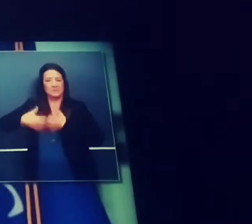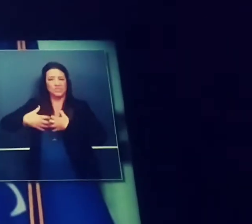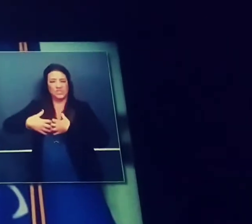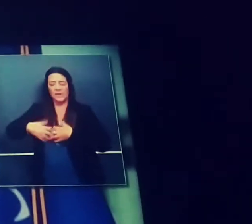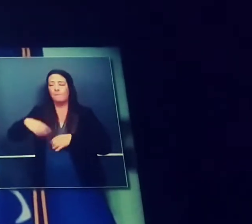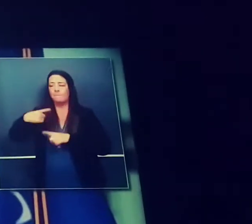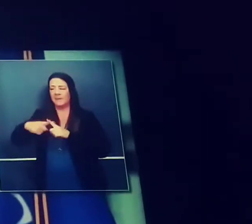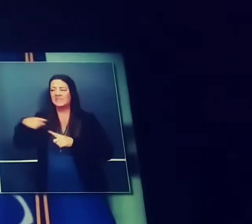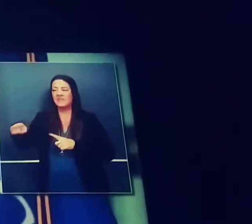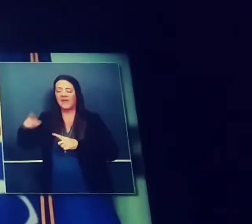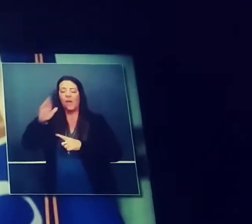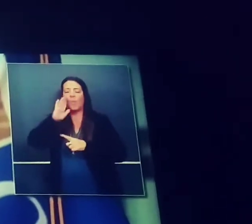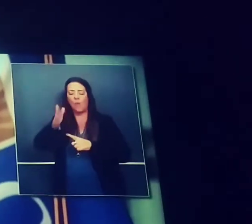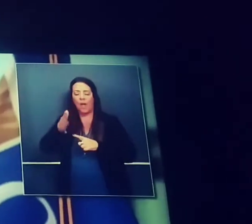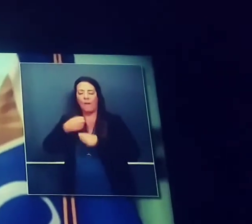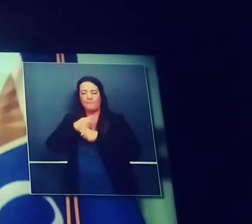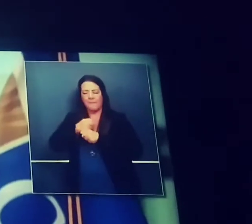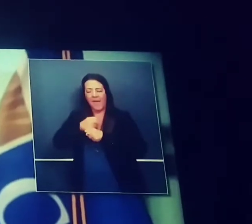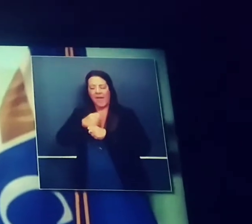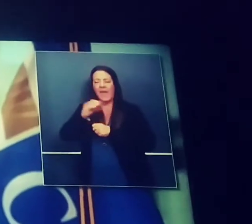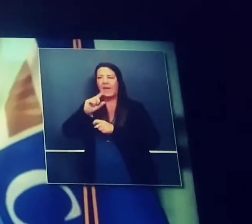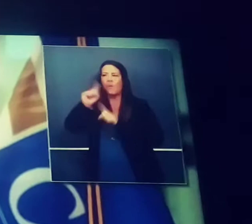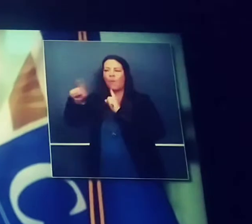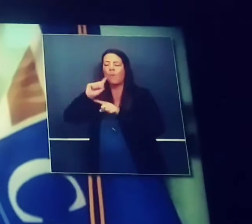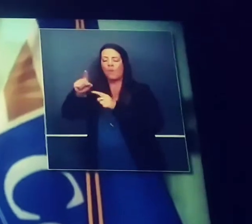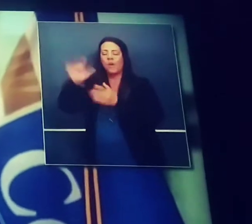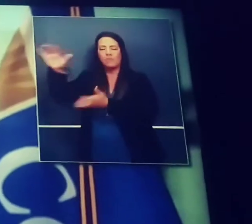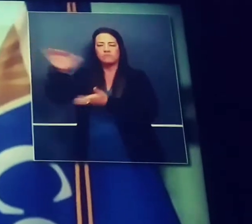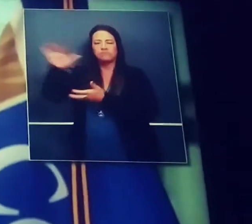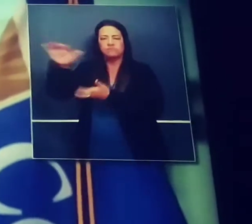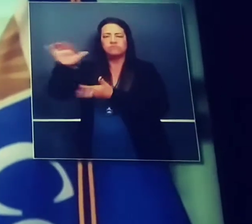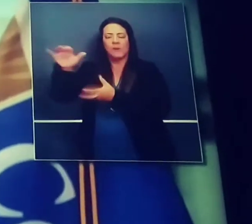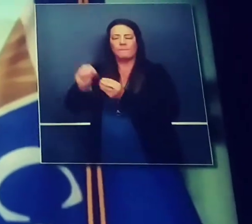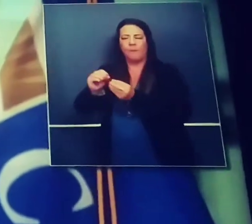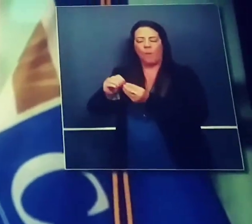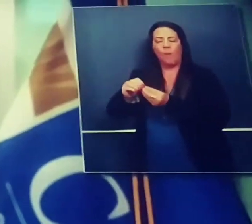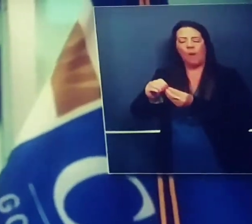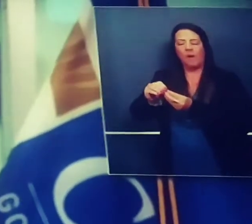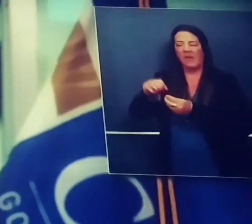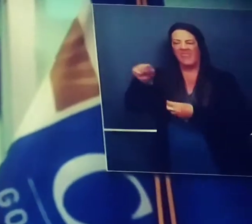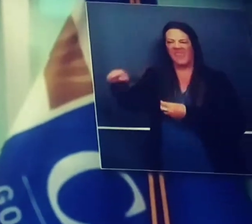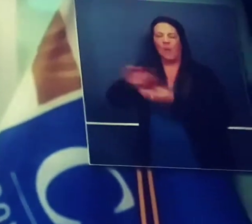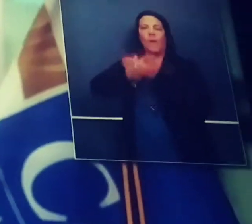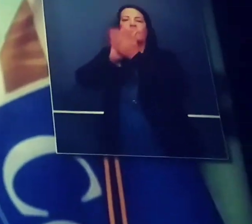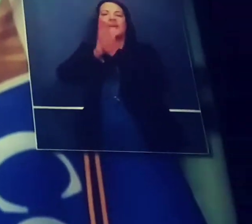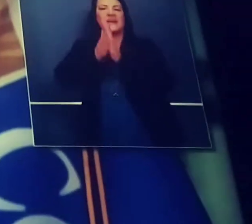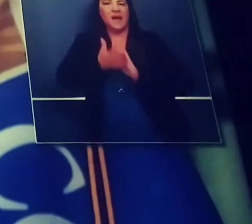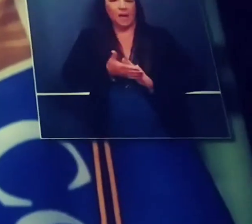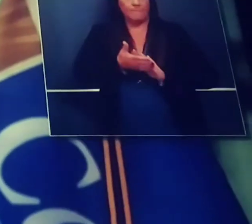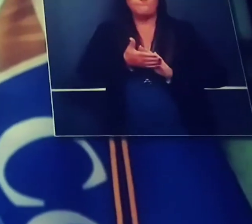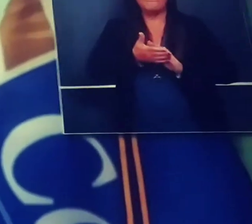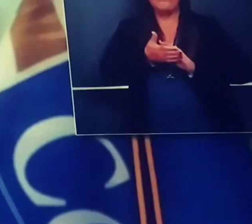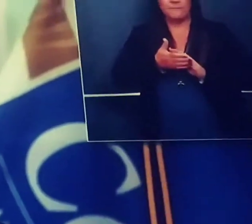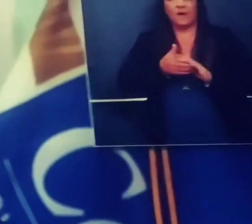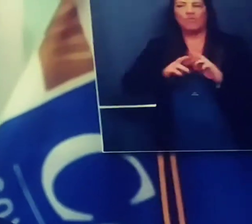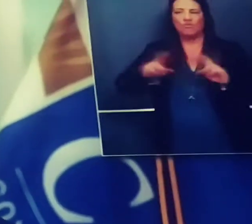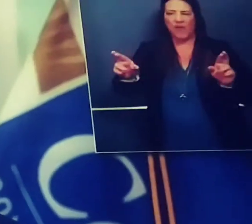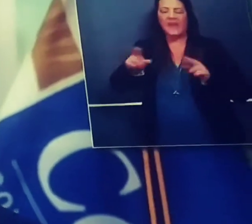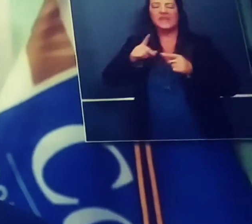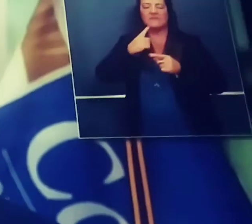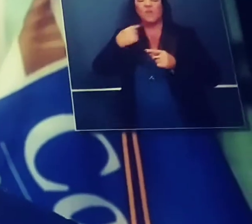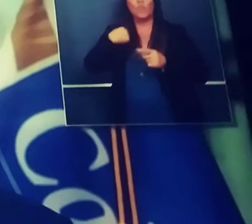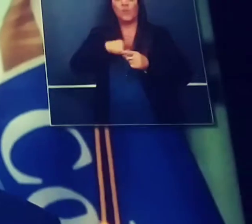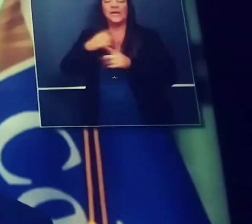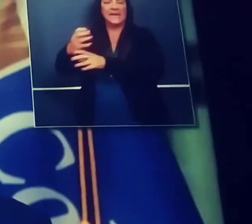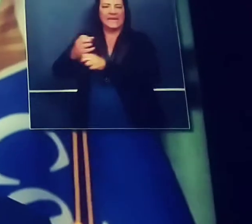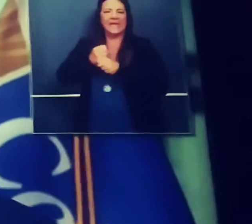of new ventilators... California Center record for testing... will be made available just in the next number of weeks. They gave a number,